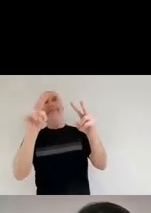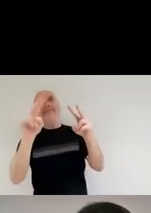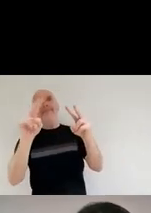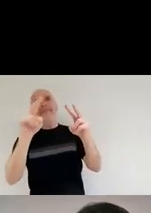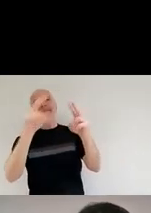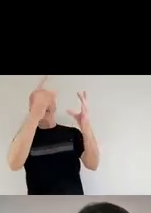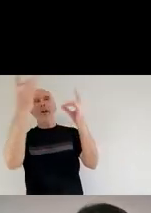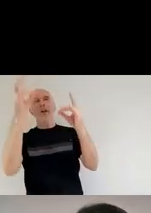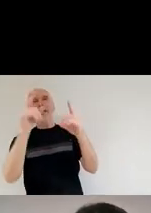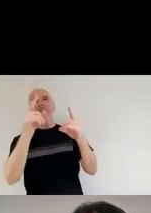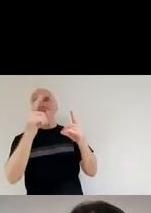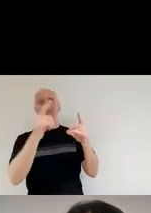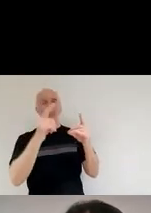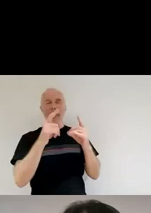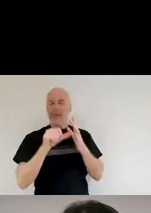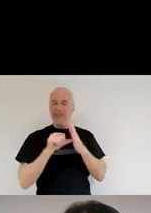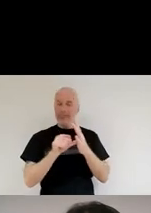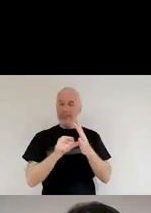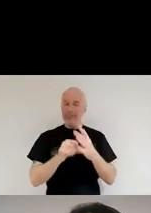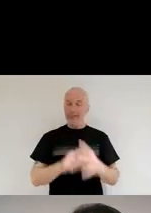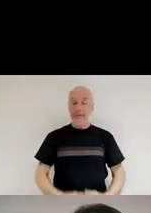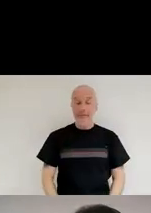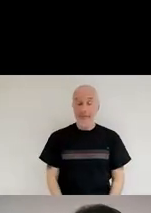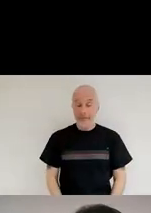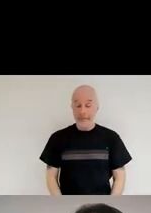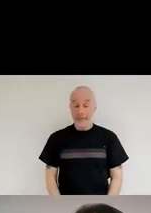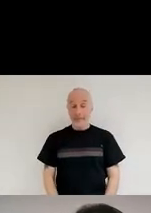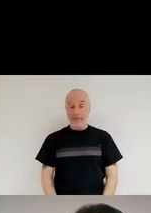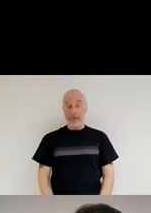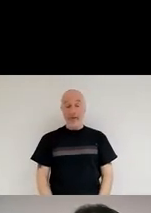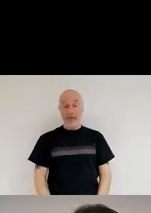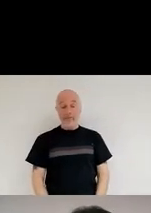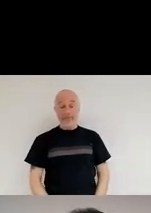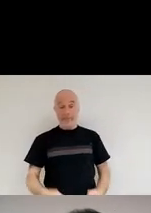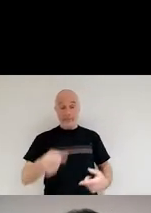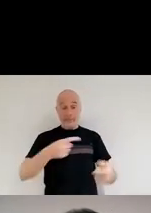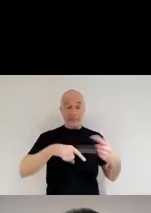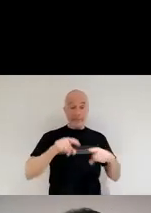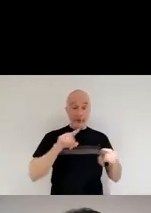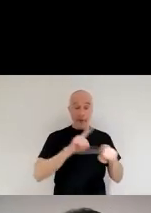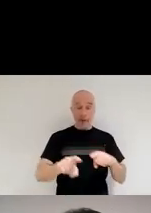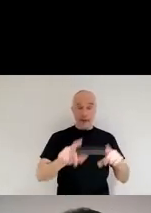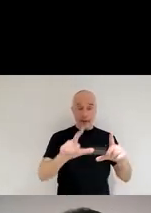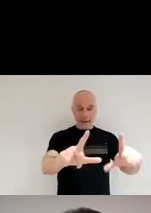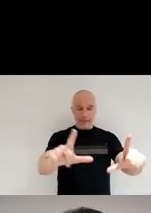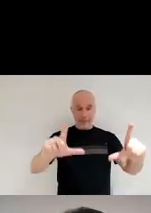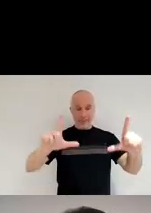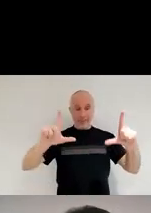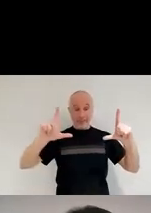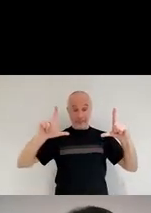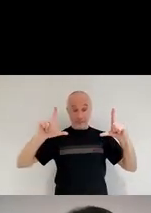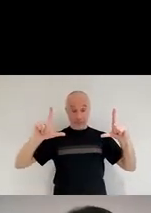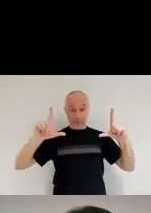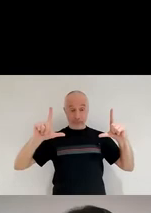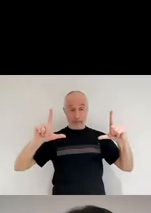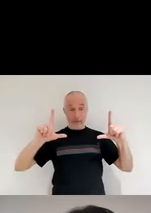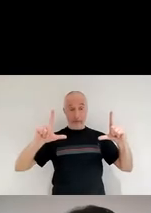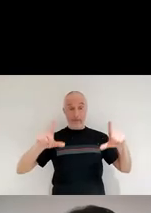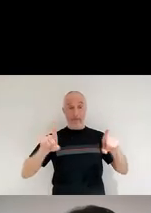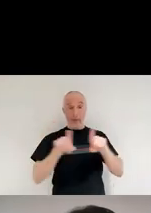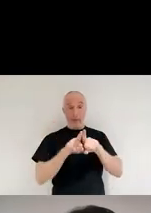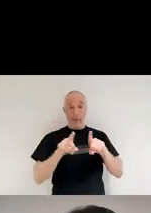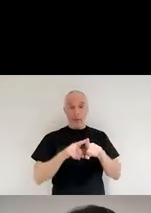only stars. If we try to zoom in in some of those star forming regions, what we see is also the beginning of